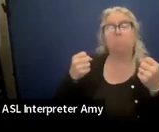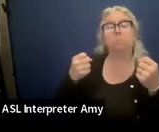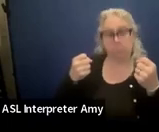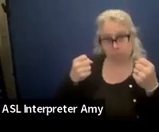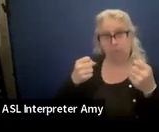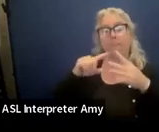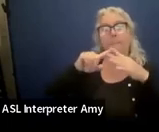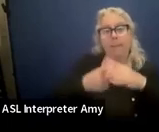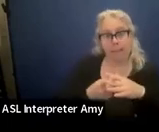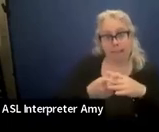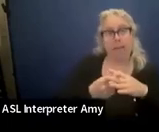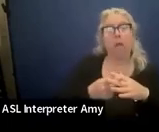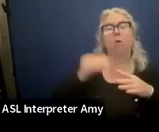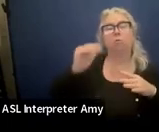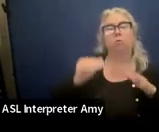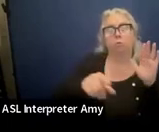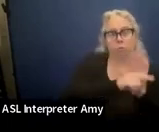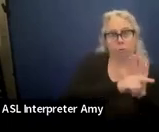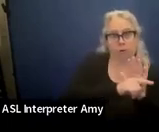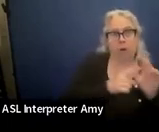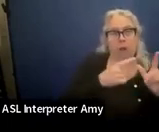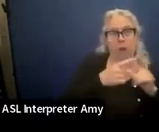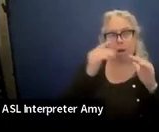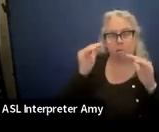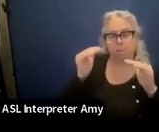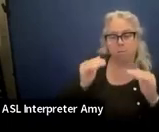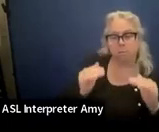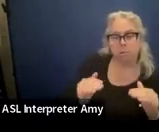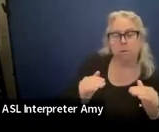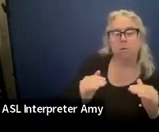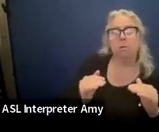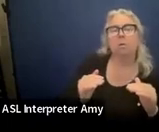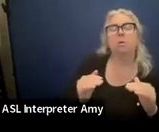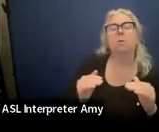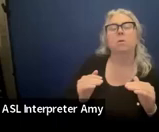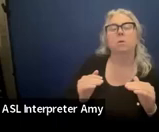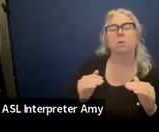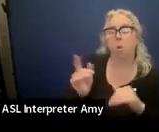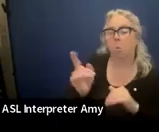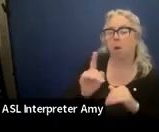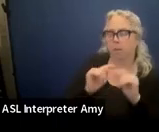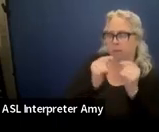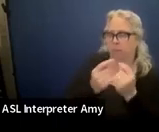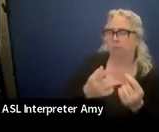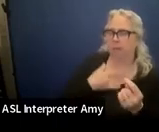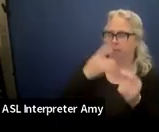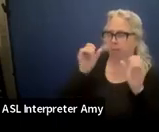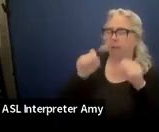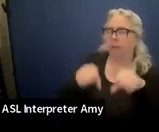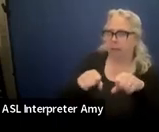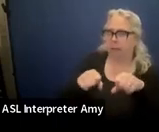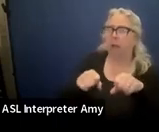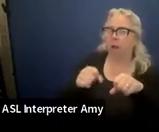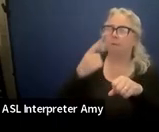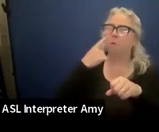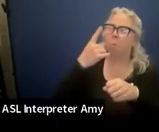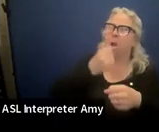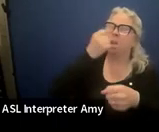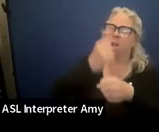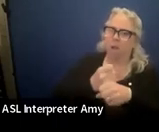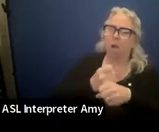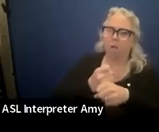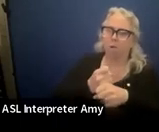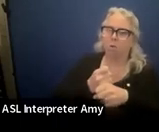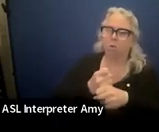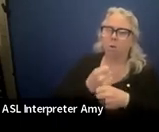the child is in, and kind of move down to where the team feels they can go in a year. We